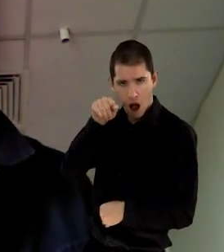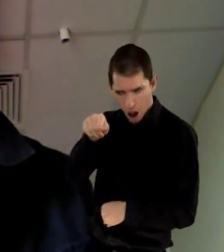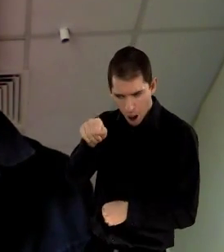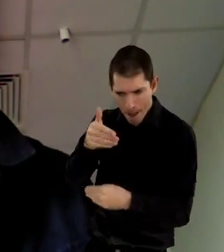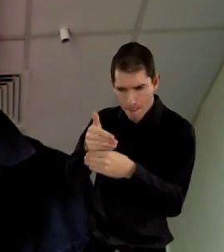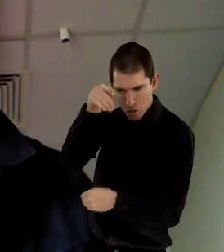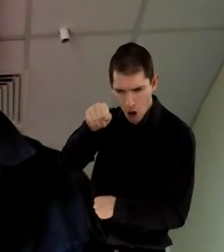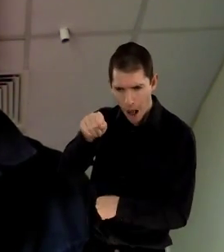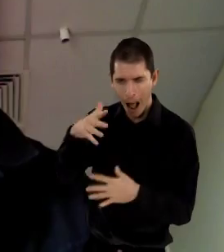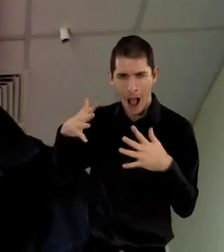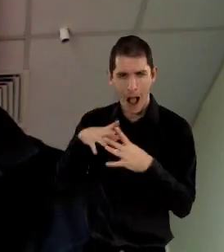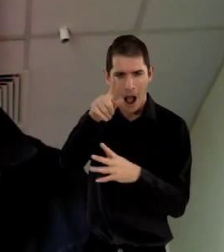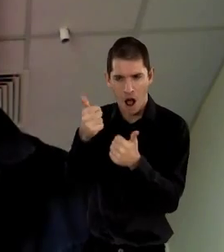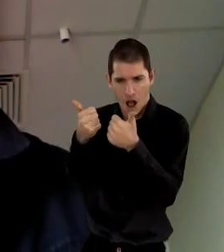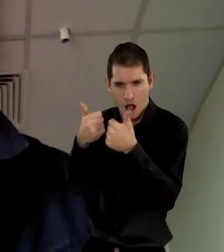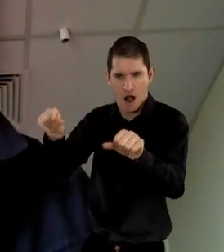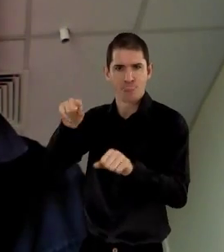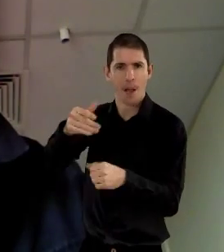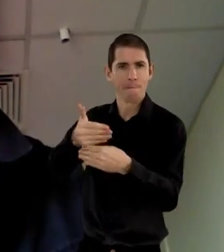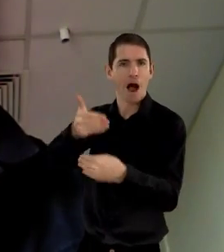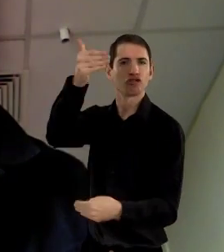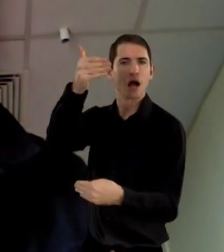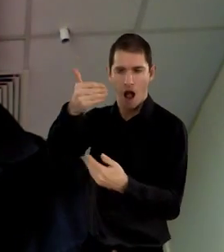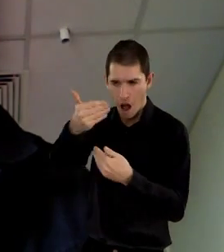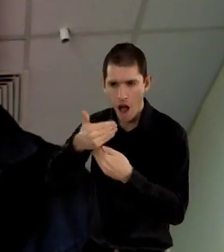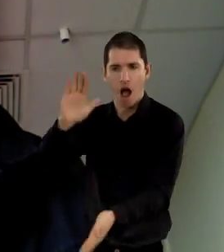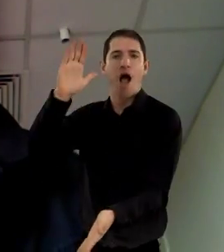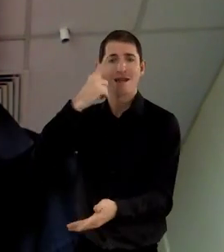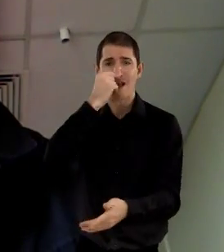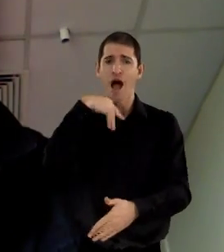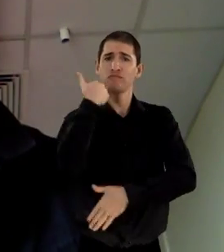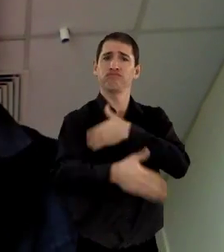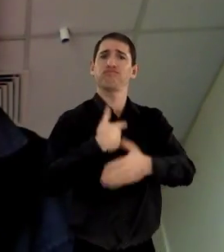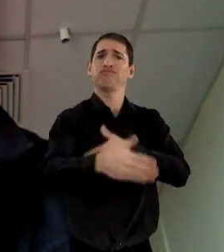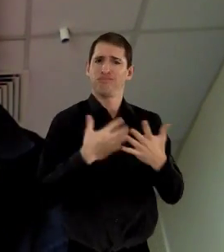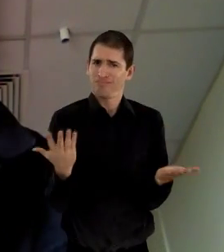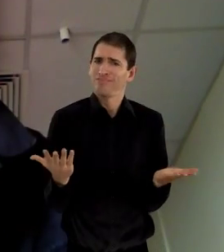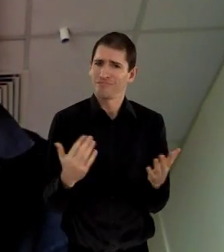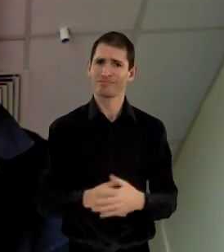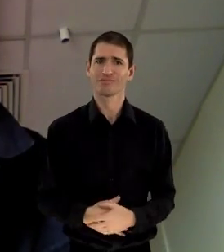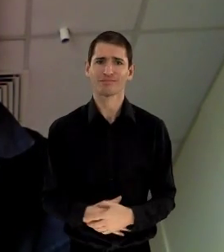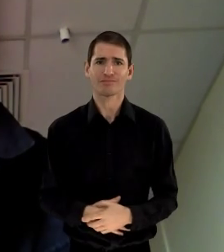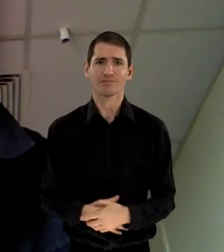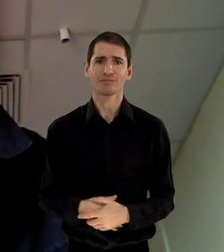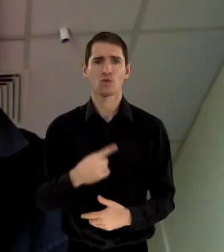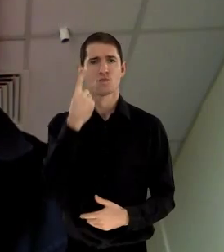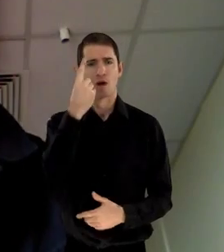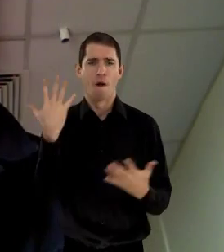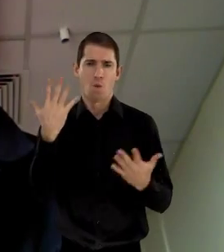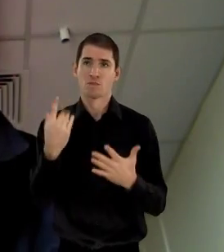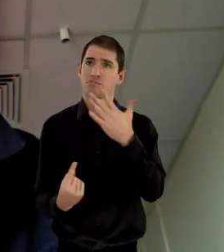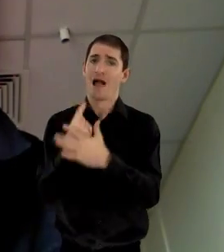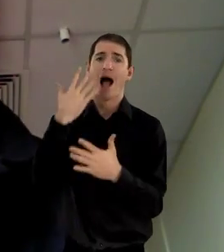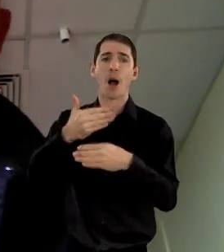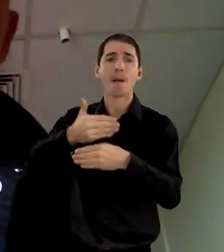identify barriers with a view to eradicating, finding solutions to eradicate those problems. One of